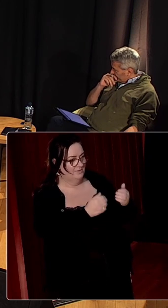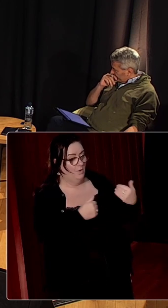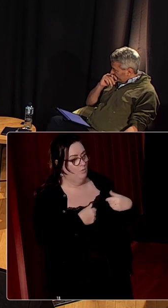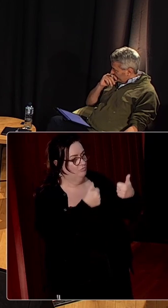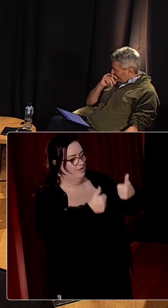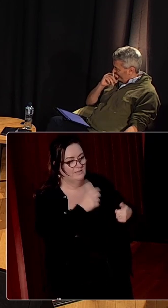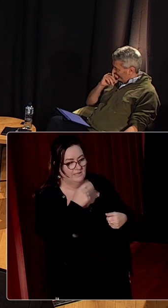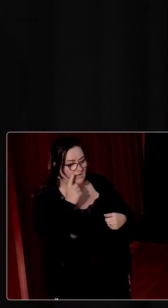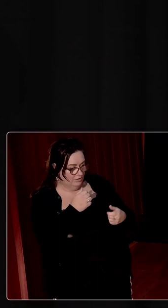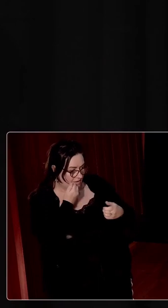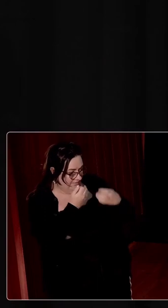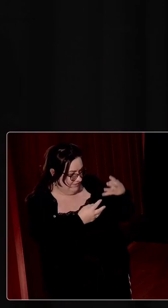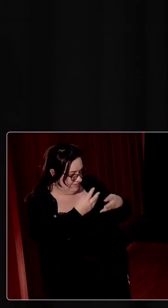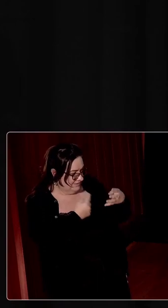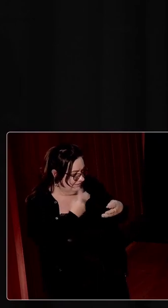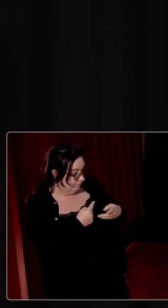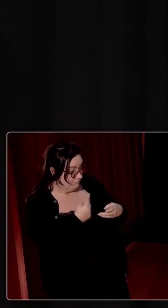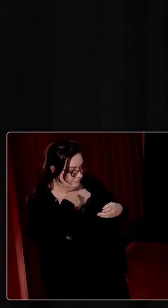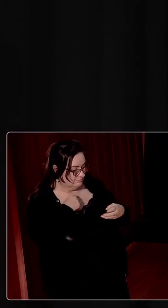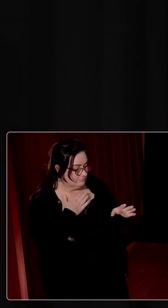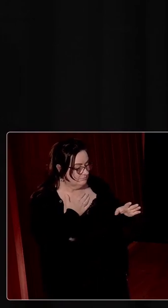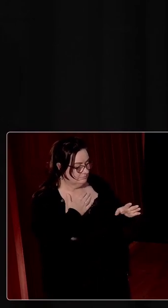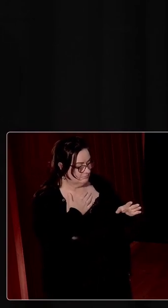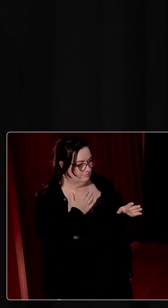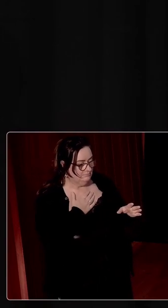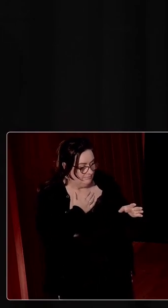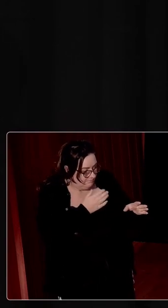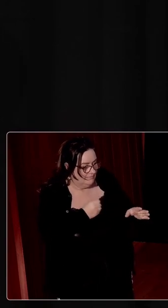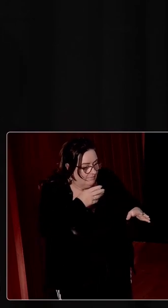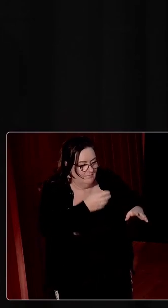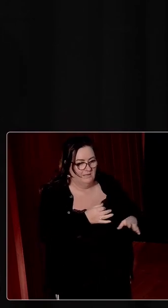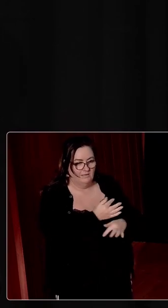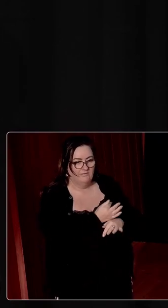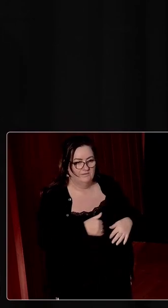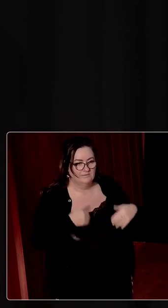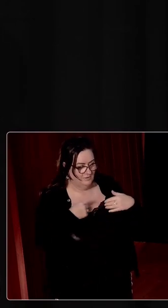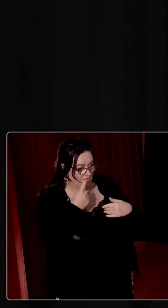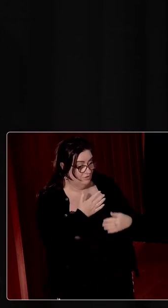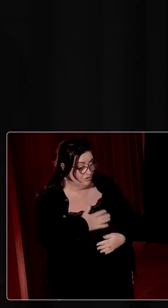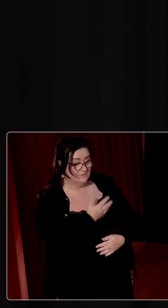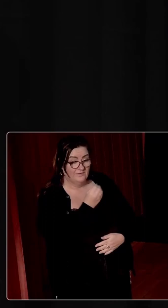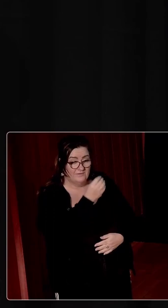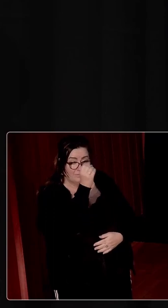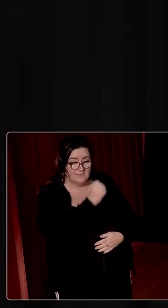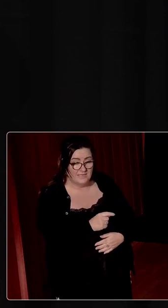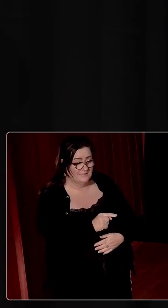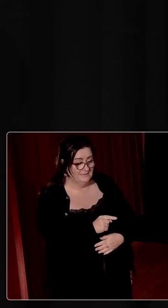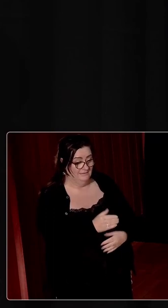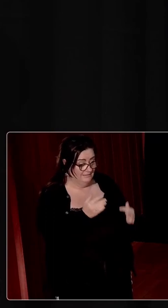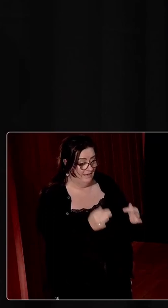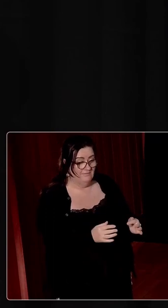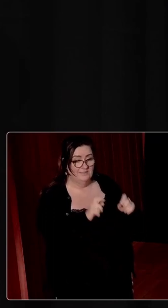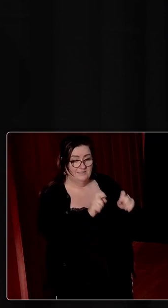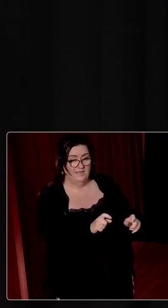oh, goody. Then I'd have looked at the figures and had a good gulp and coughed up my morning coffee when I saw that only 50% would definitely